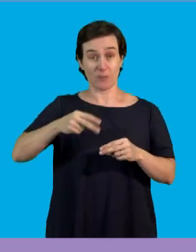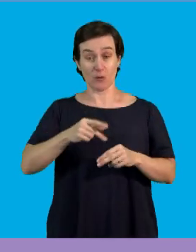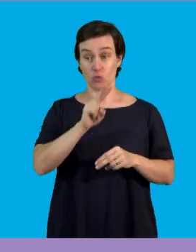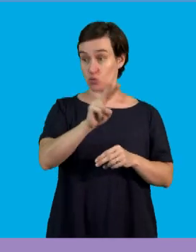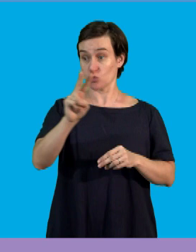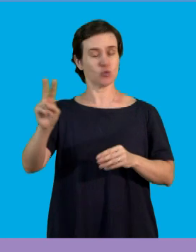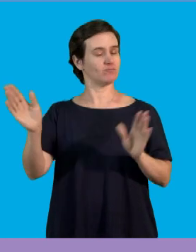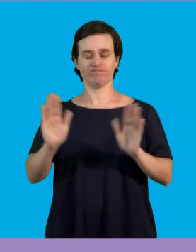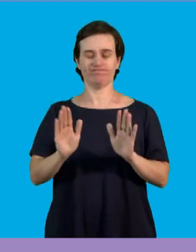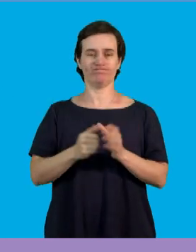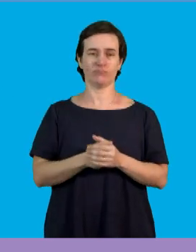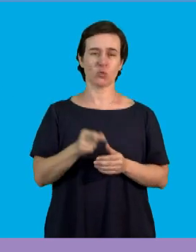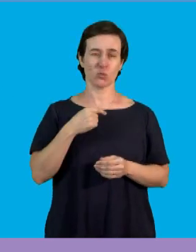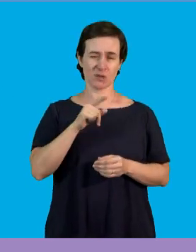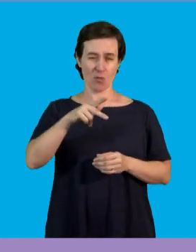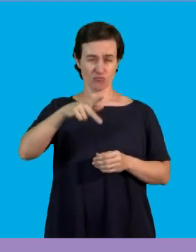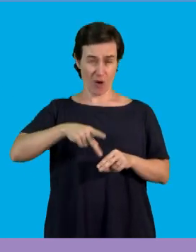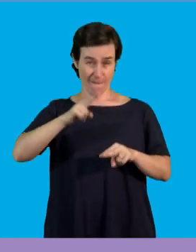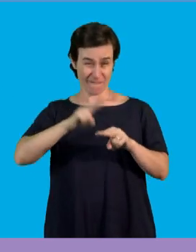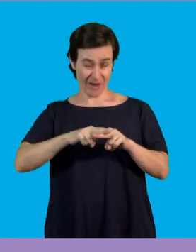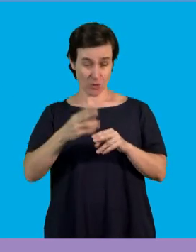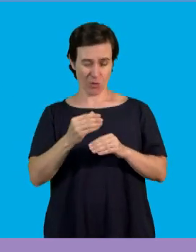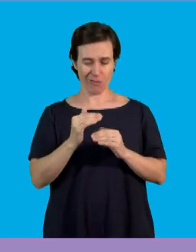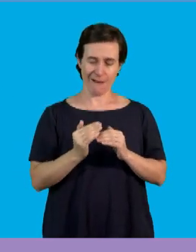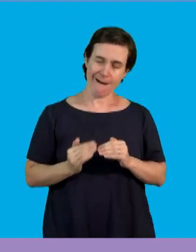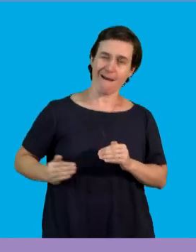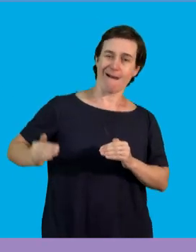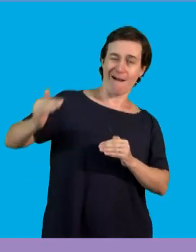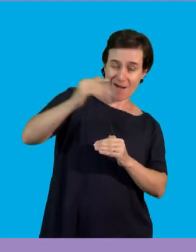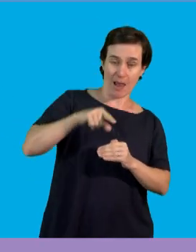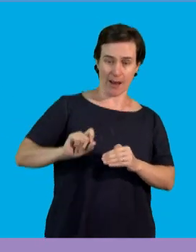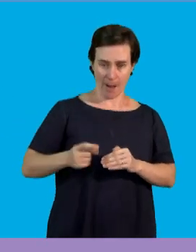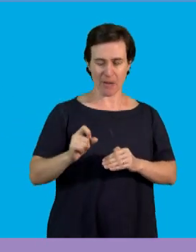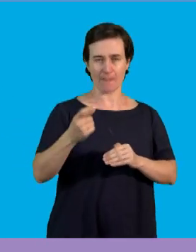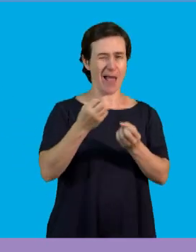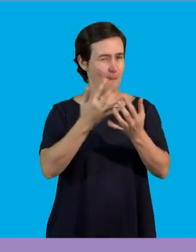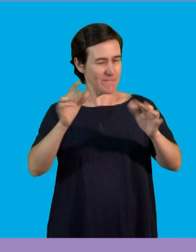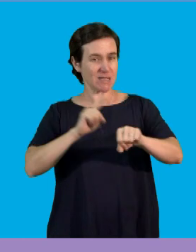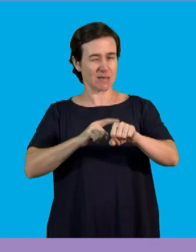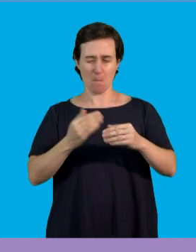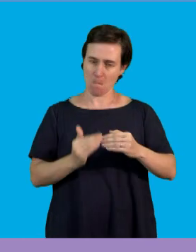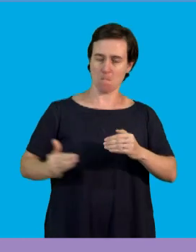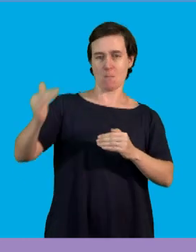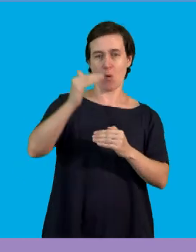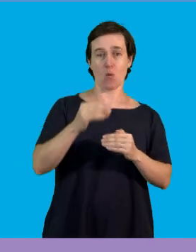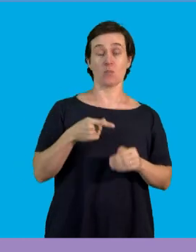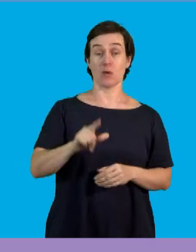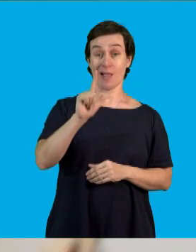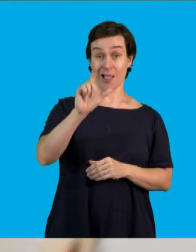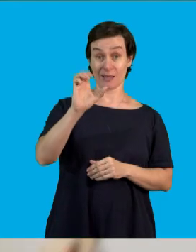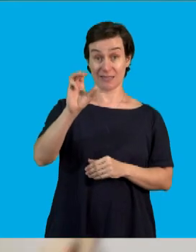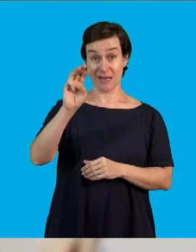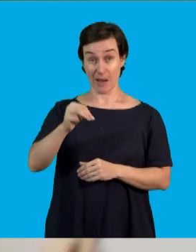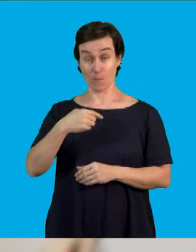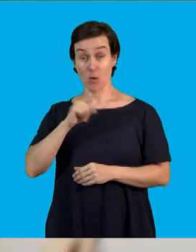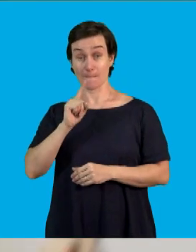We take the prime factor with the highest frequency. So you must remember that the lowest common multiple